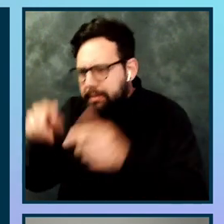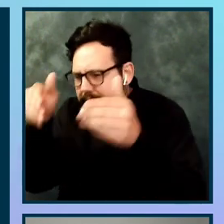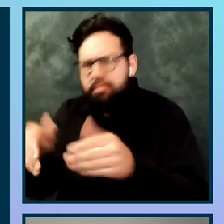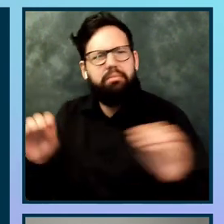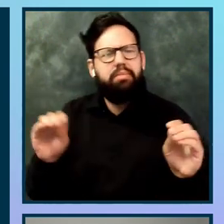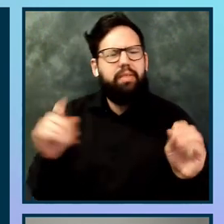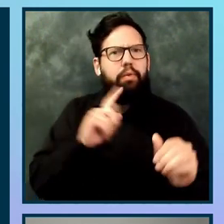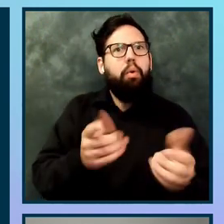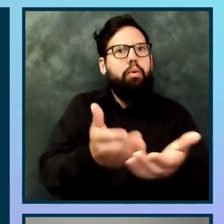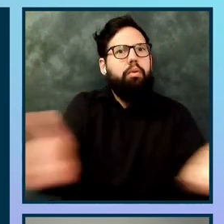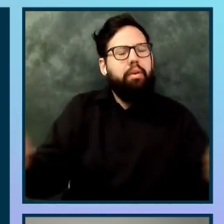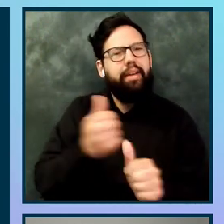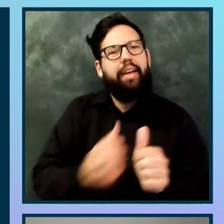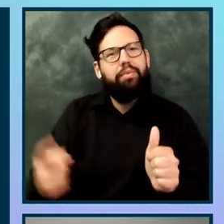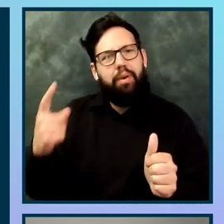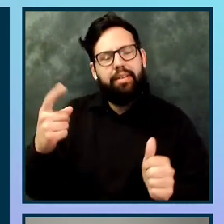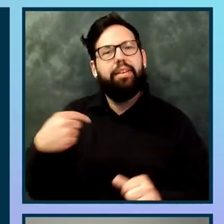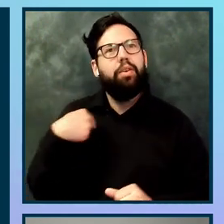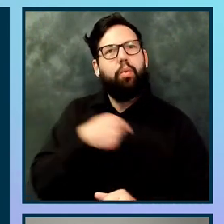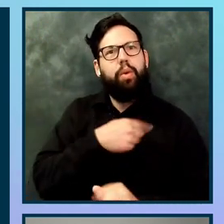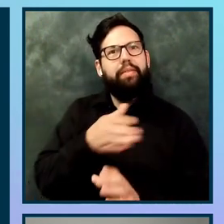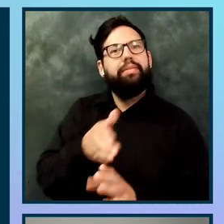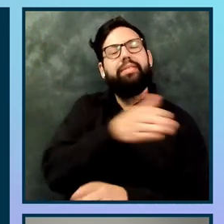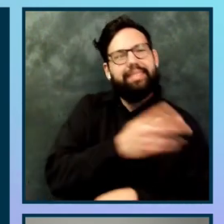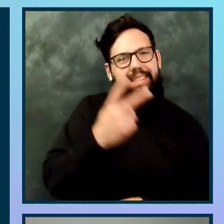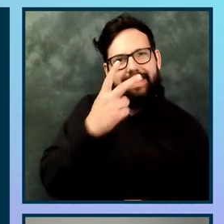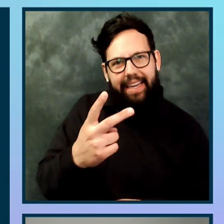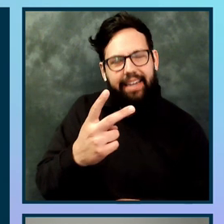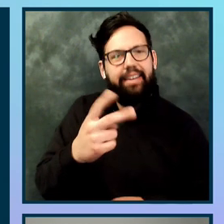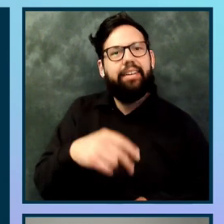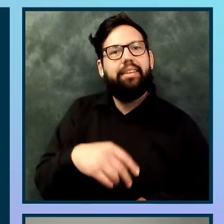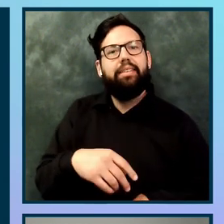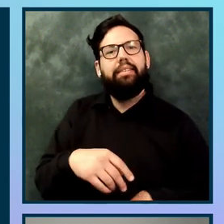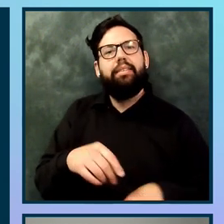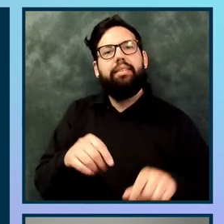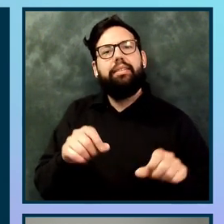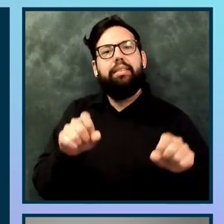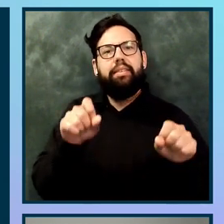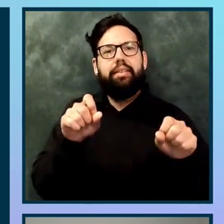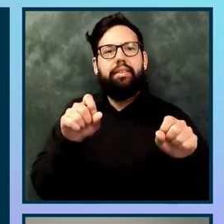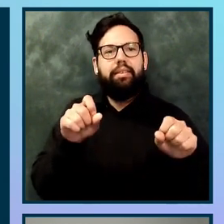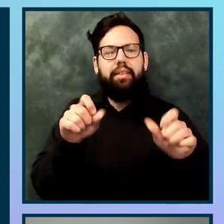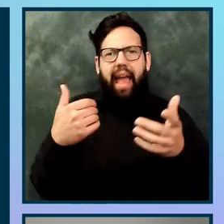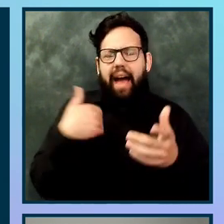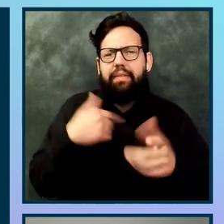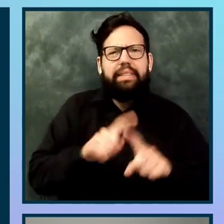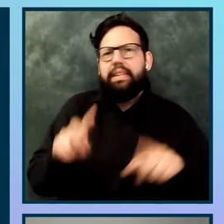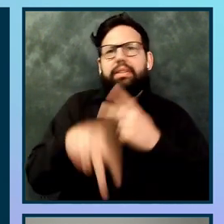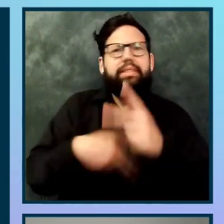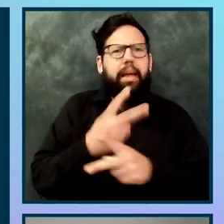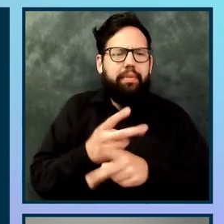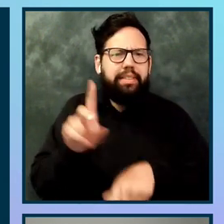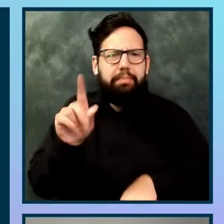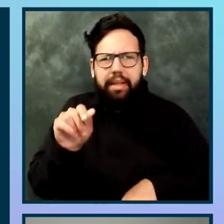beginning that we can categorize impairments in permanent, temporary, or situational, and we